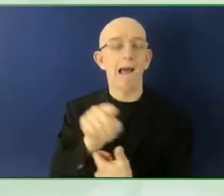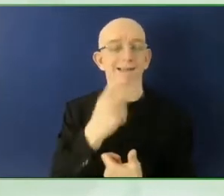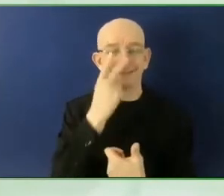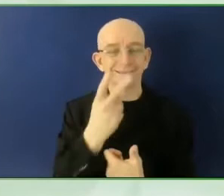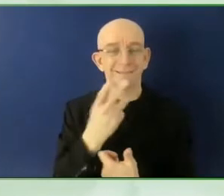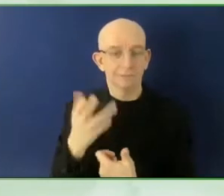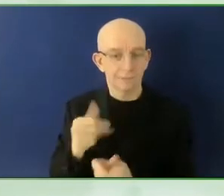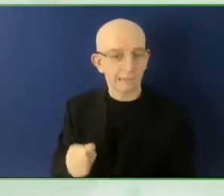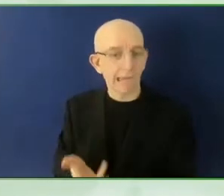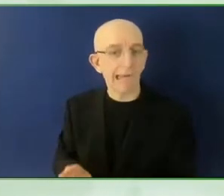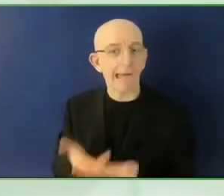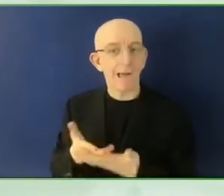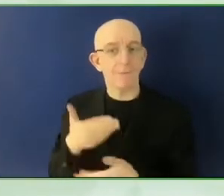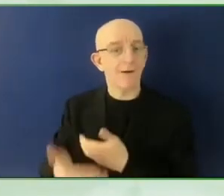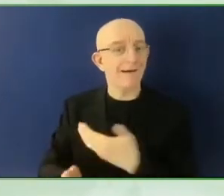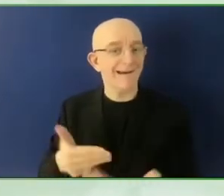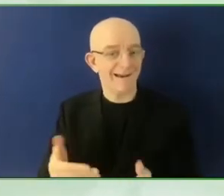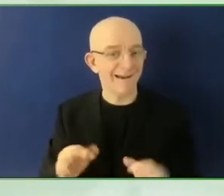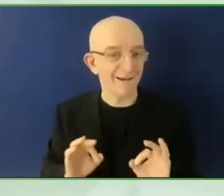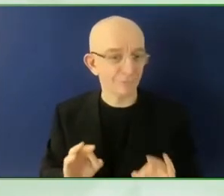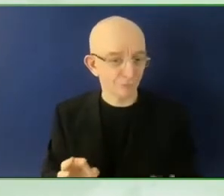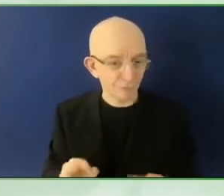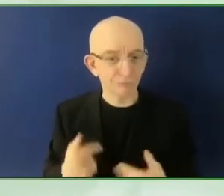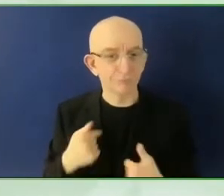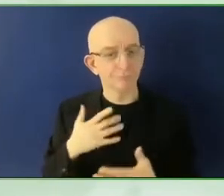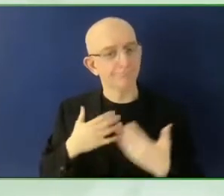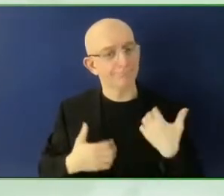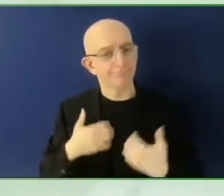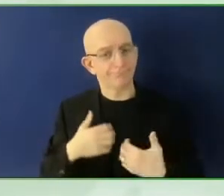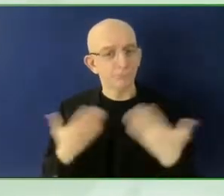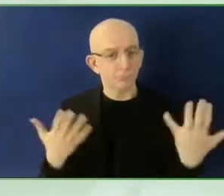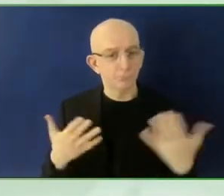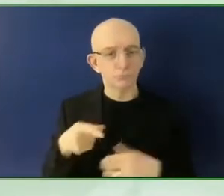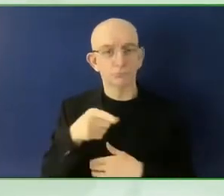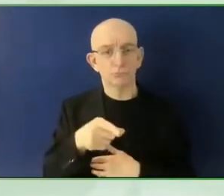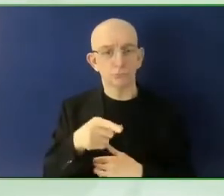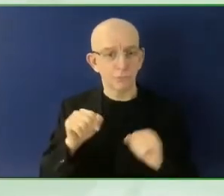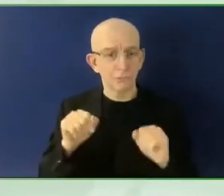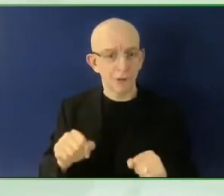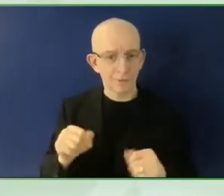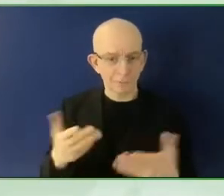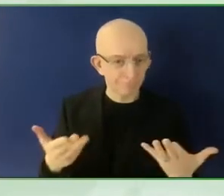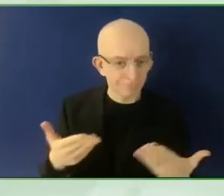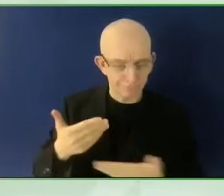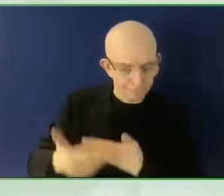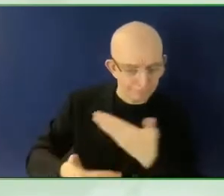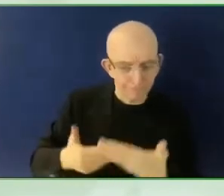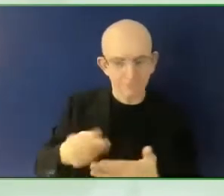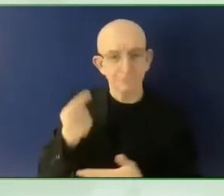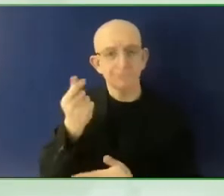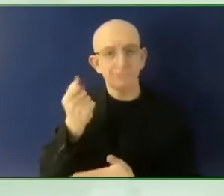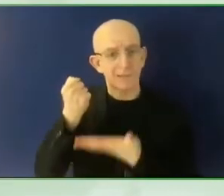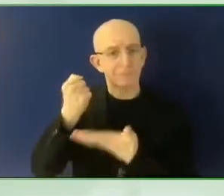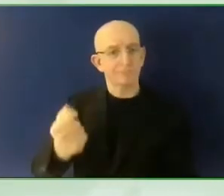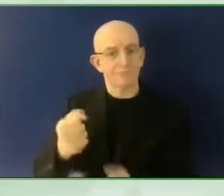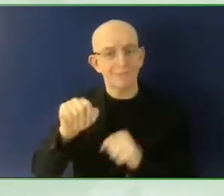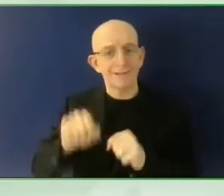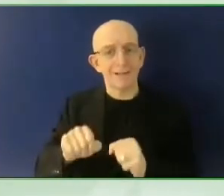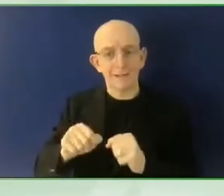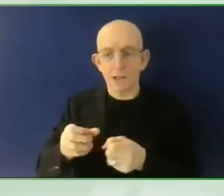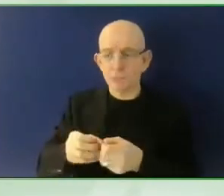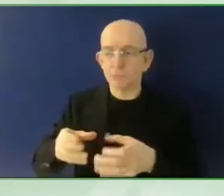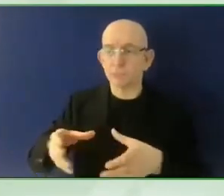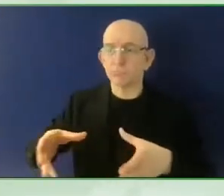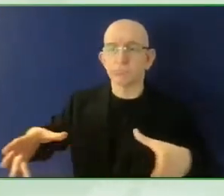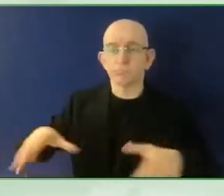things that are sustainable. What is your model for making sure that you can continue this amazing service? That's a great question. So